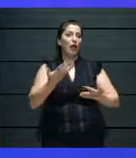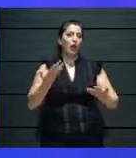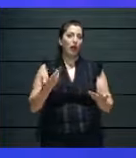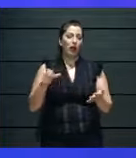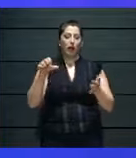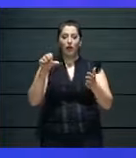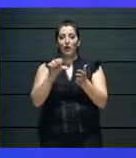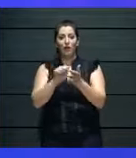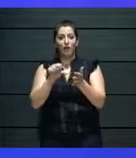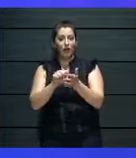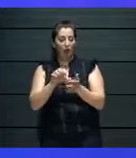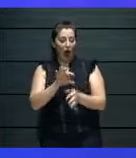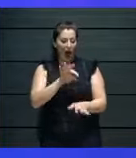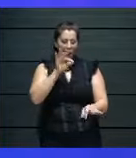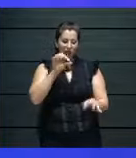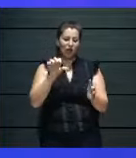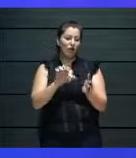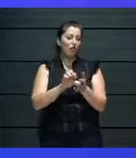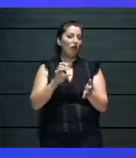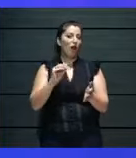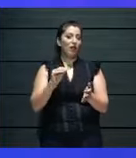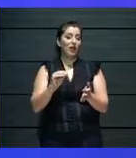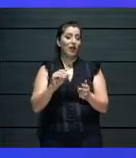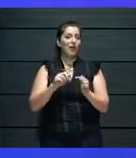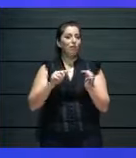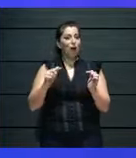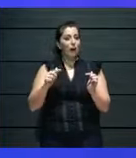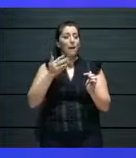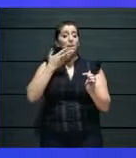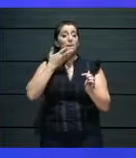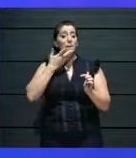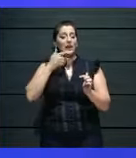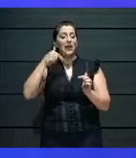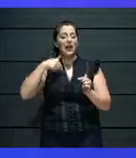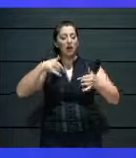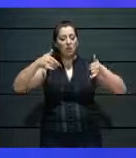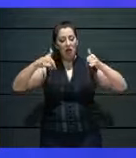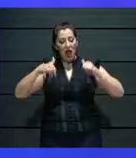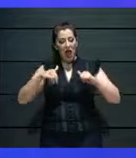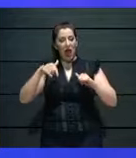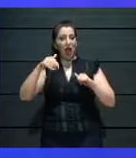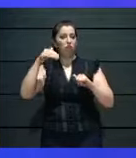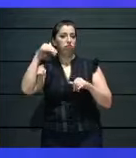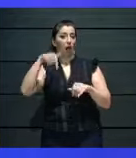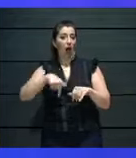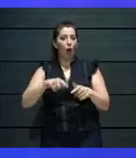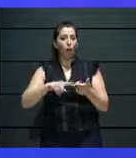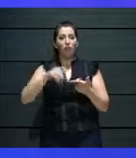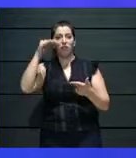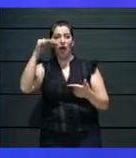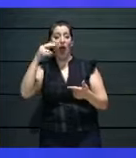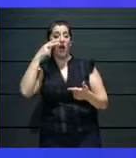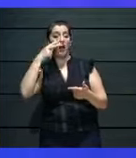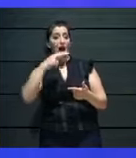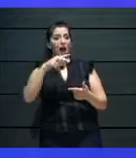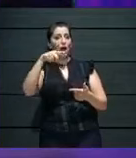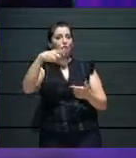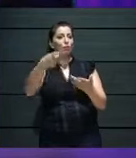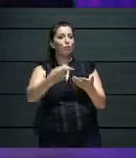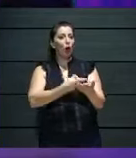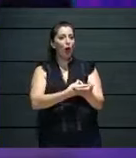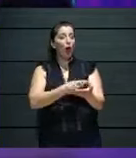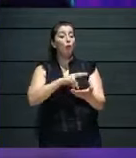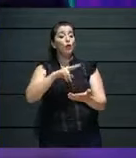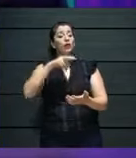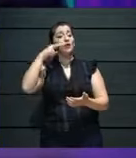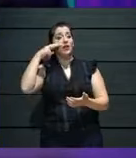good choice. Good choice. We've done the right decisions. know? We've made the right decisions. Why? They're glad that we have